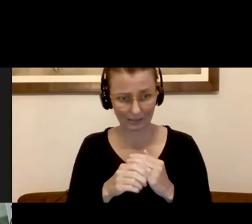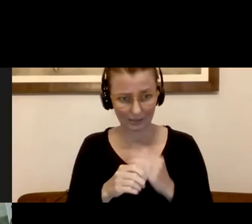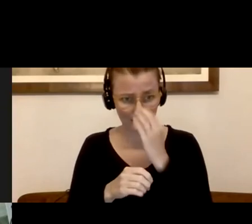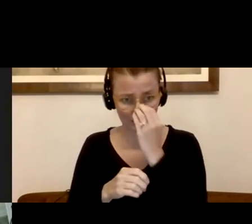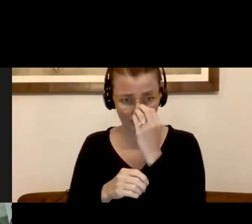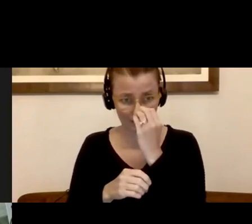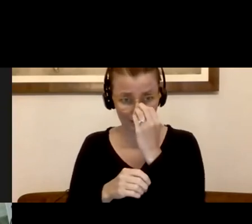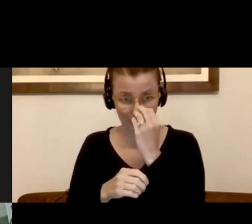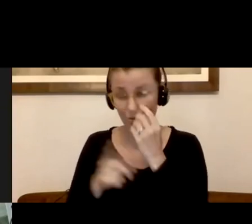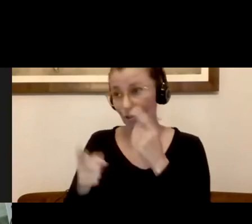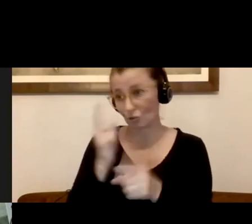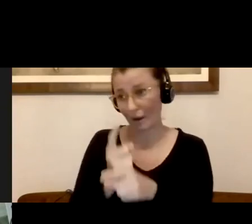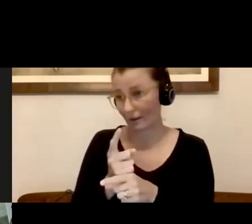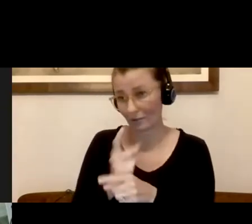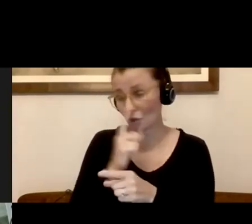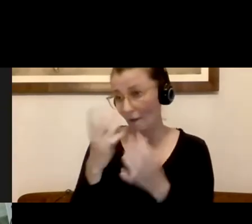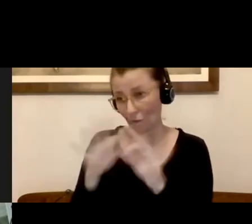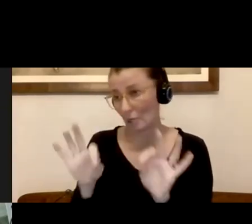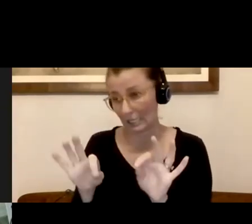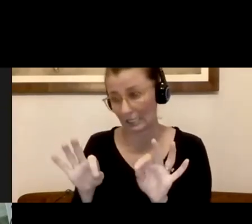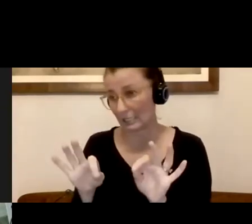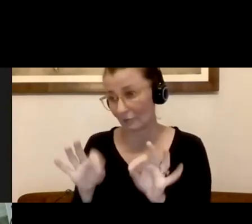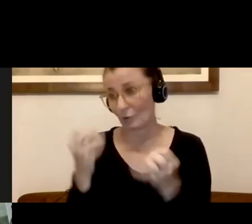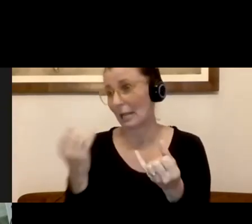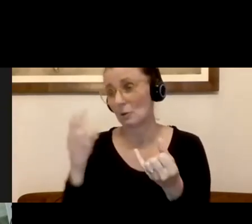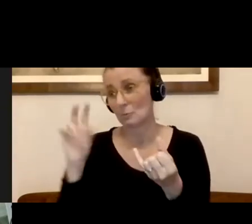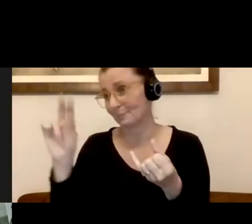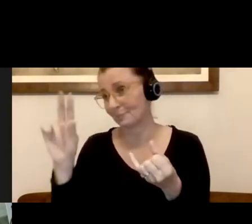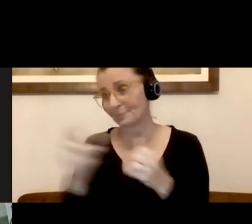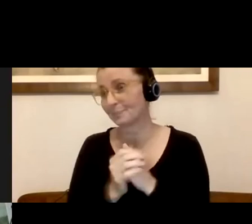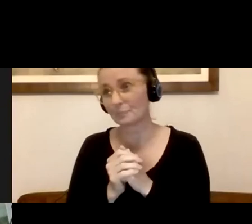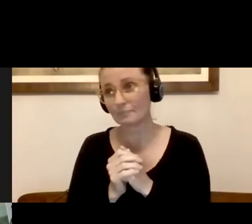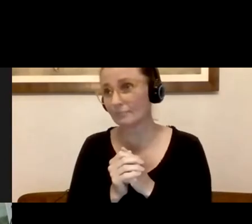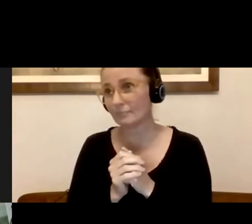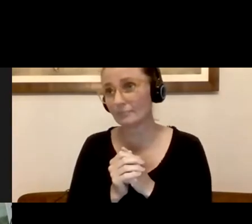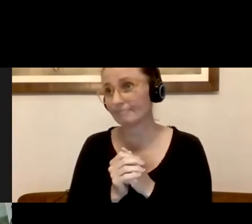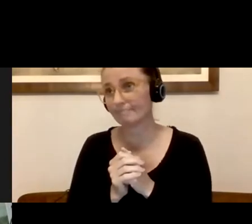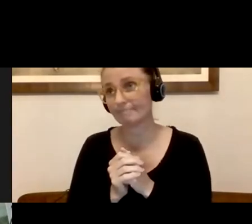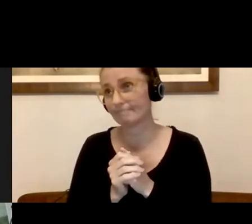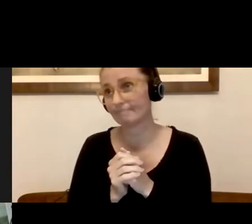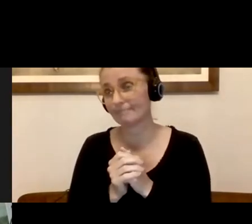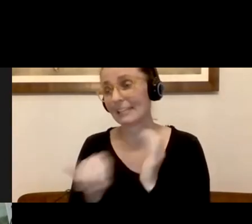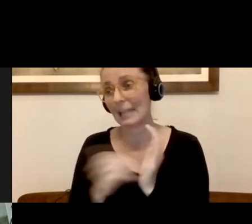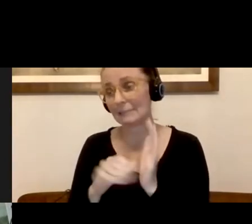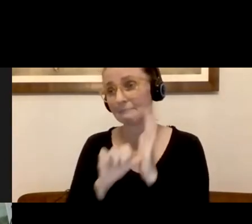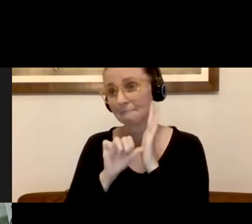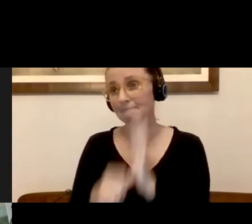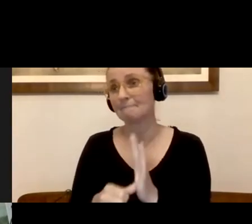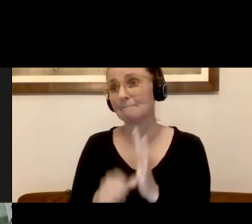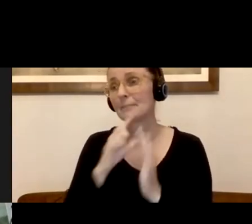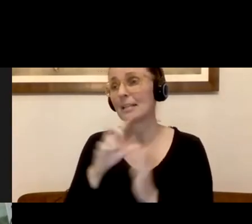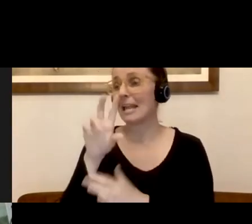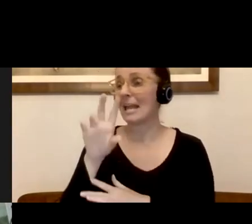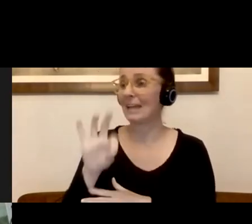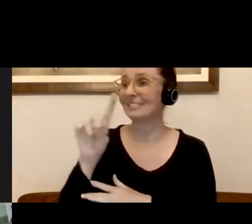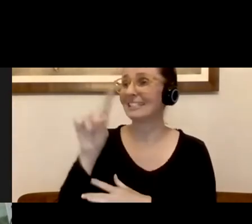she's very right. They are not free, um, right now. I don't know any of them that are doing them, but again, let me reiterate that the FDA has not approved